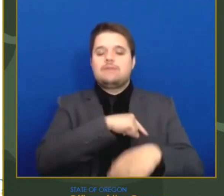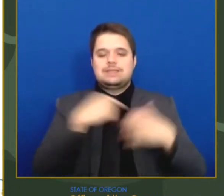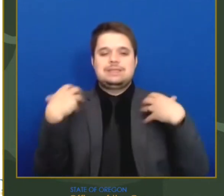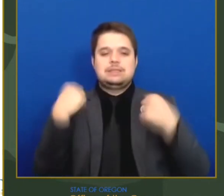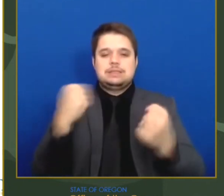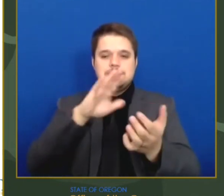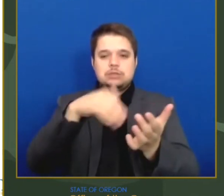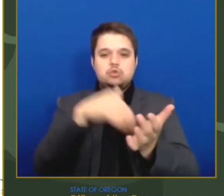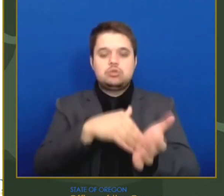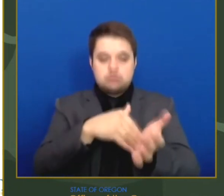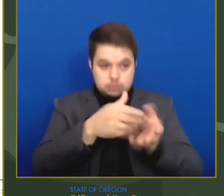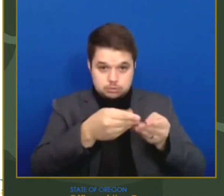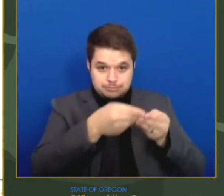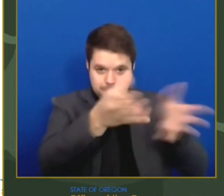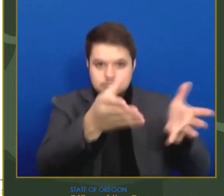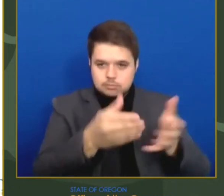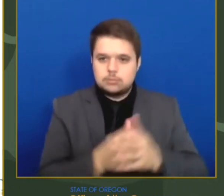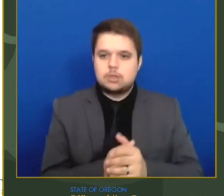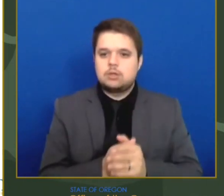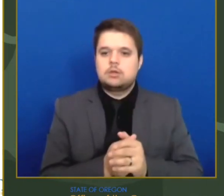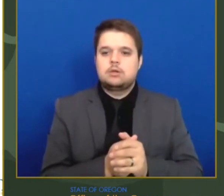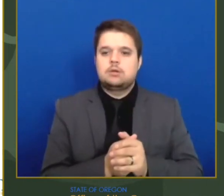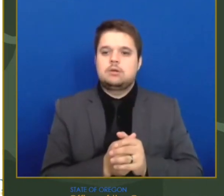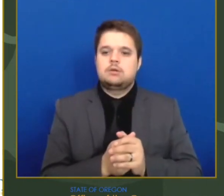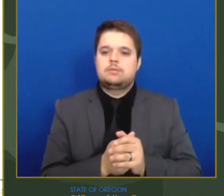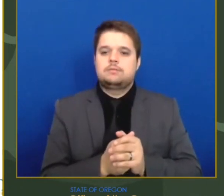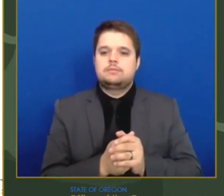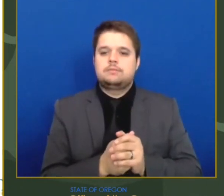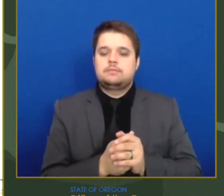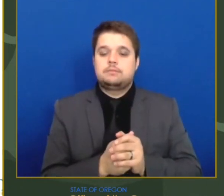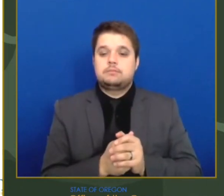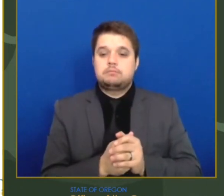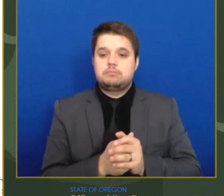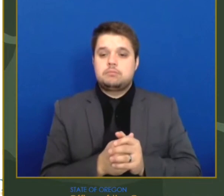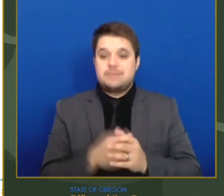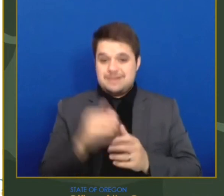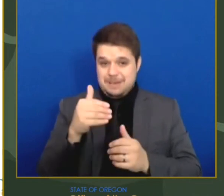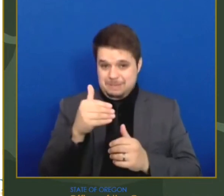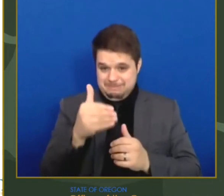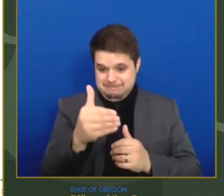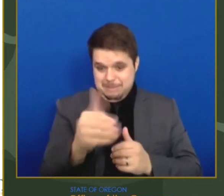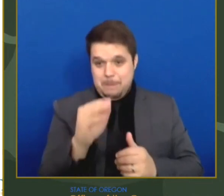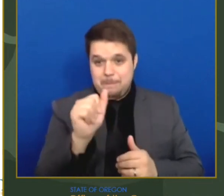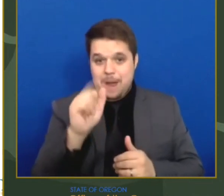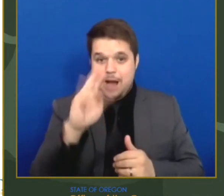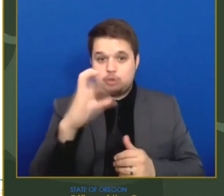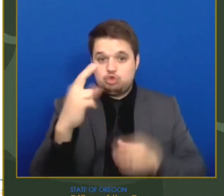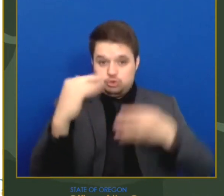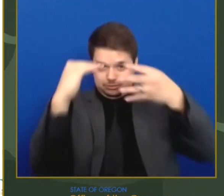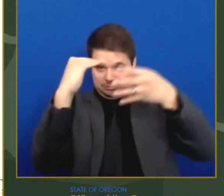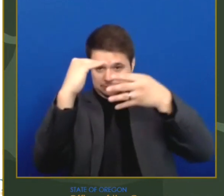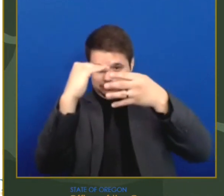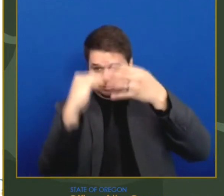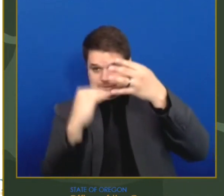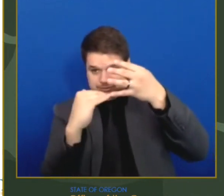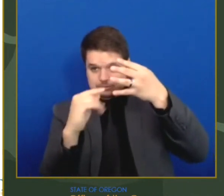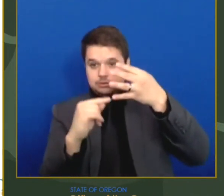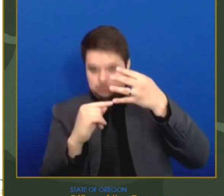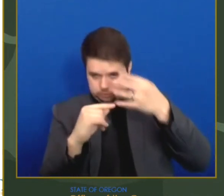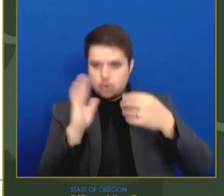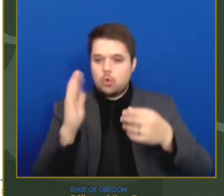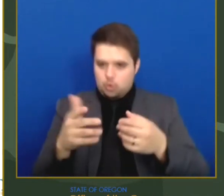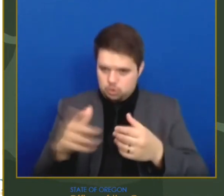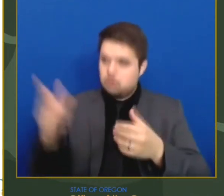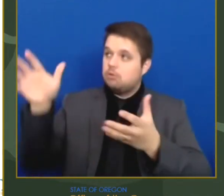president's speech last night, by the end of March, we expect our weekly supply of first doses to increase to more than 200,000 doses per week.